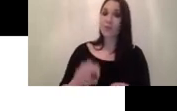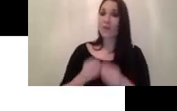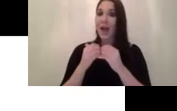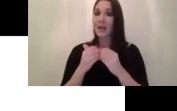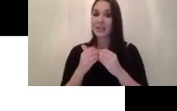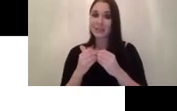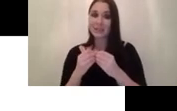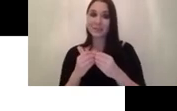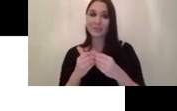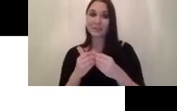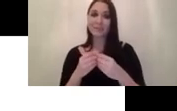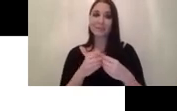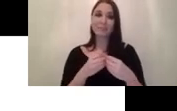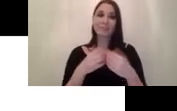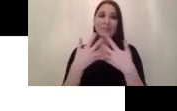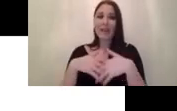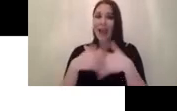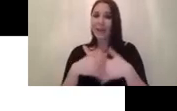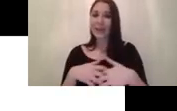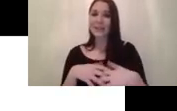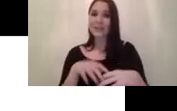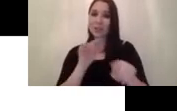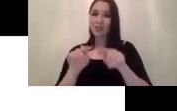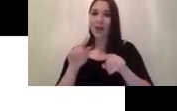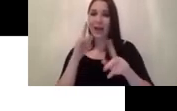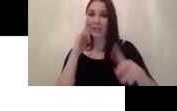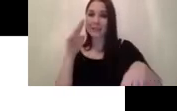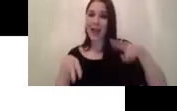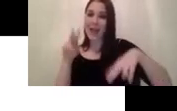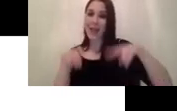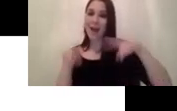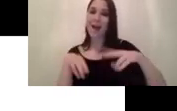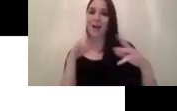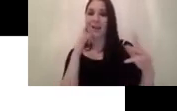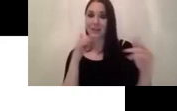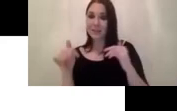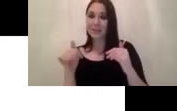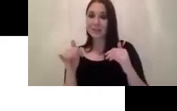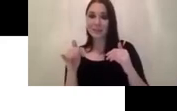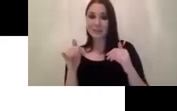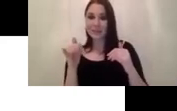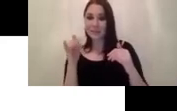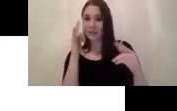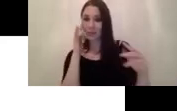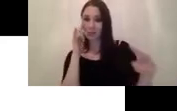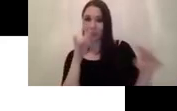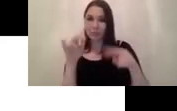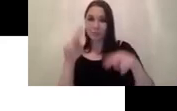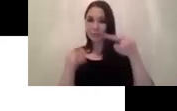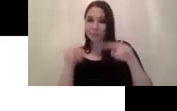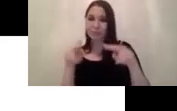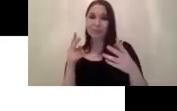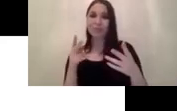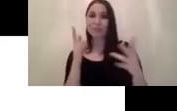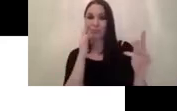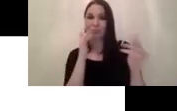basically it's trying to analyze how good is the current predicted proposals are if they